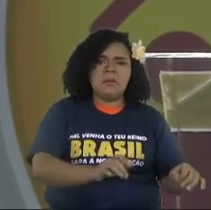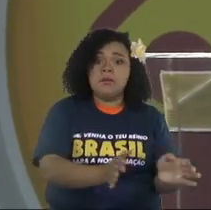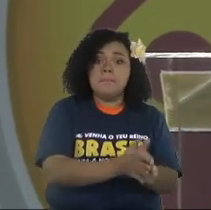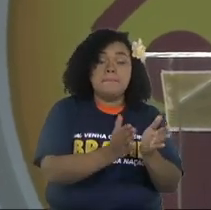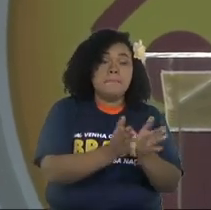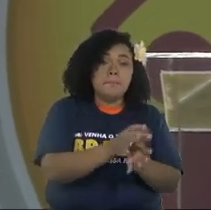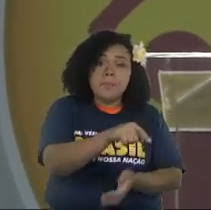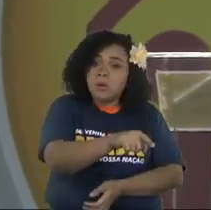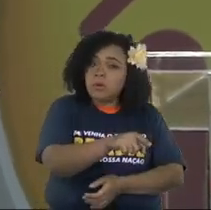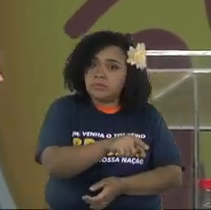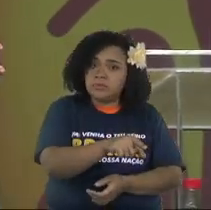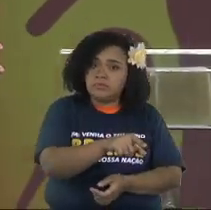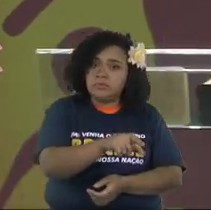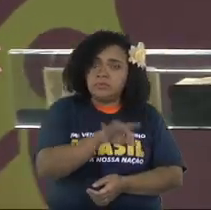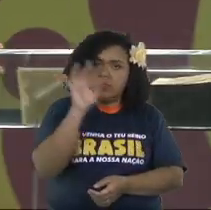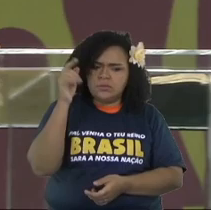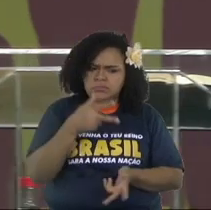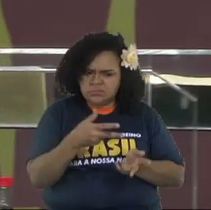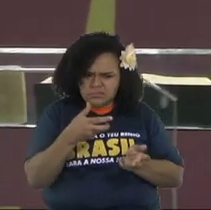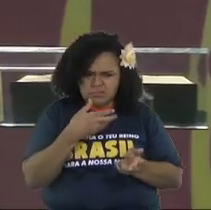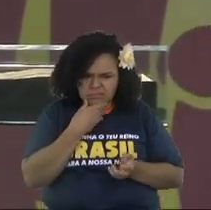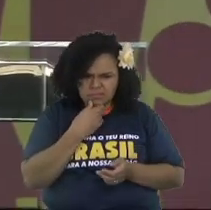company, he lost everything and he lives in poverty.